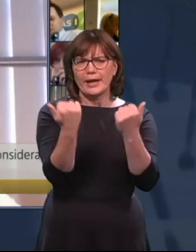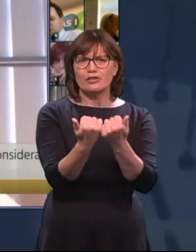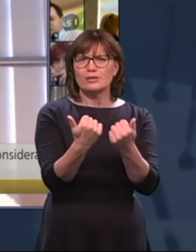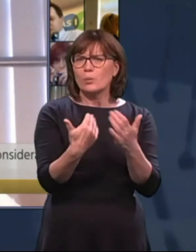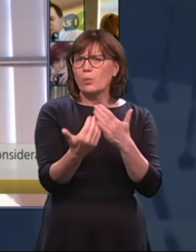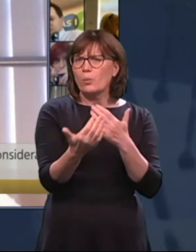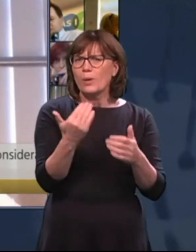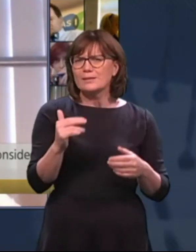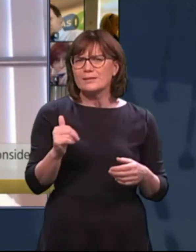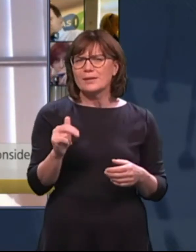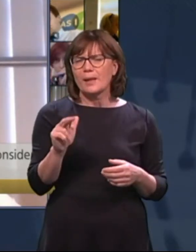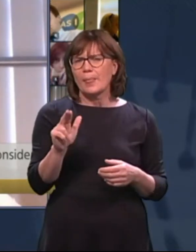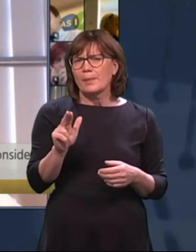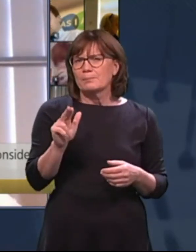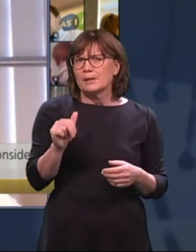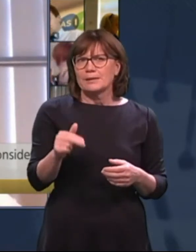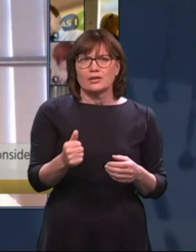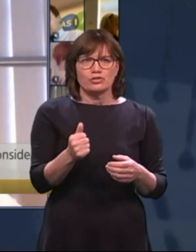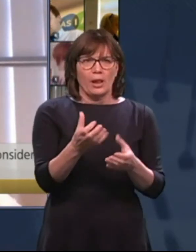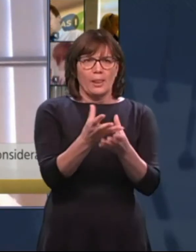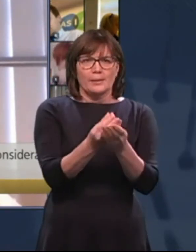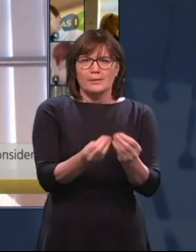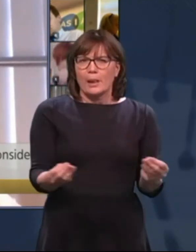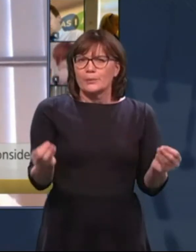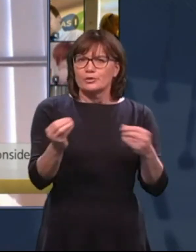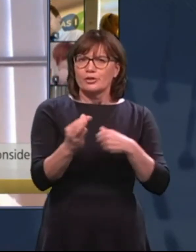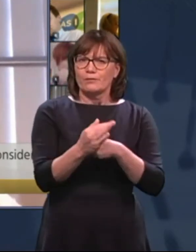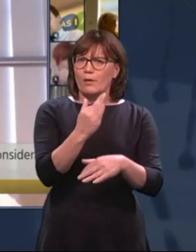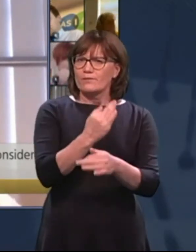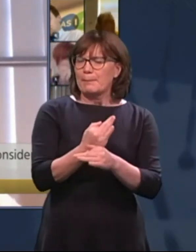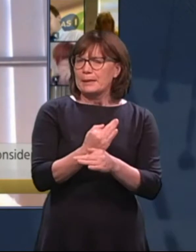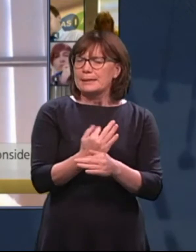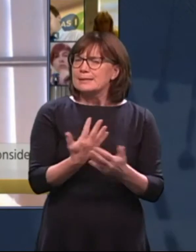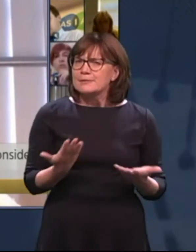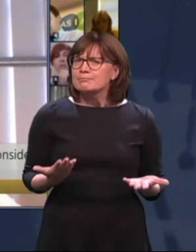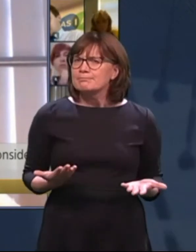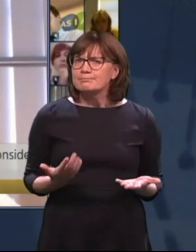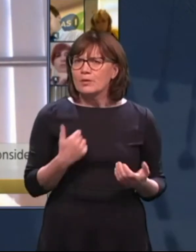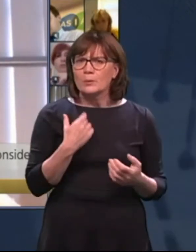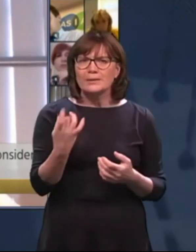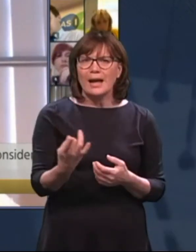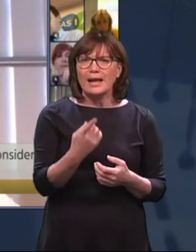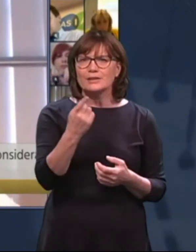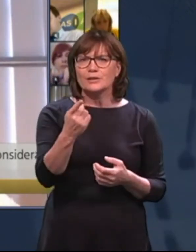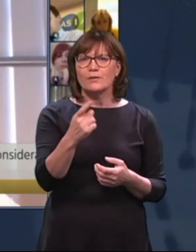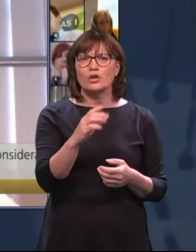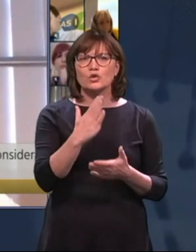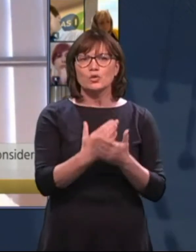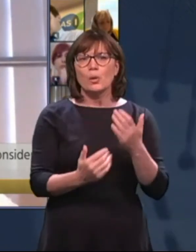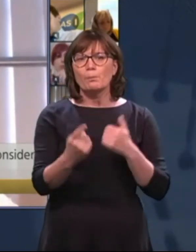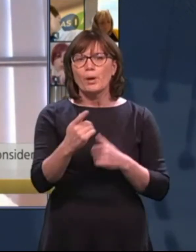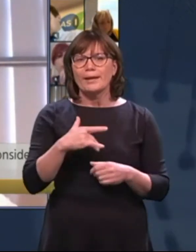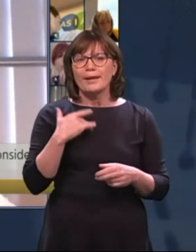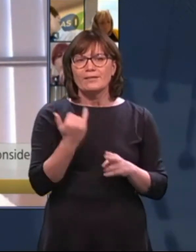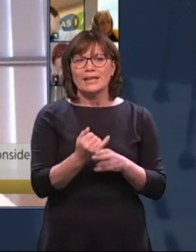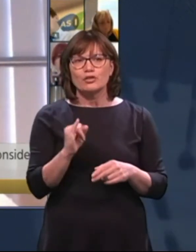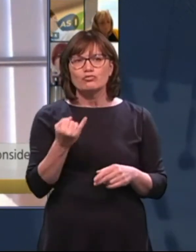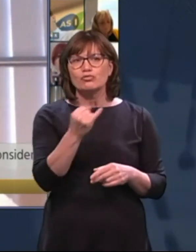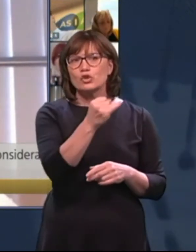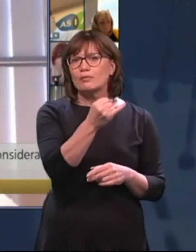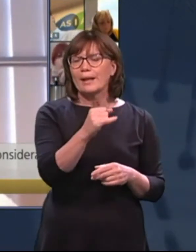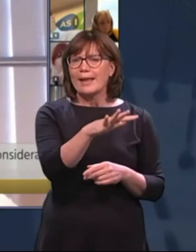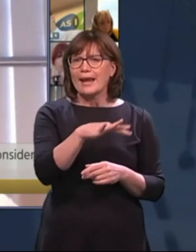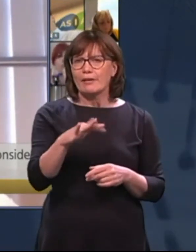potential solutions for families. And Jean, I'd ask you the same question from the perspective of somebody living in a rural area specifically, because